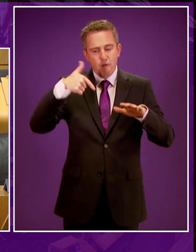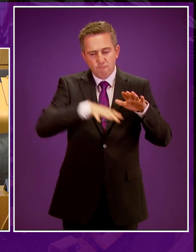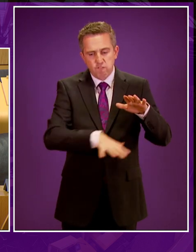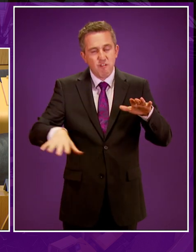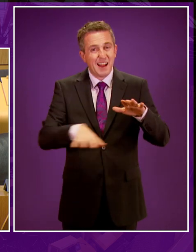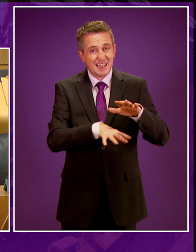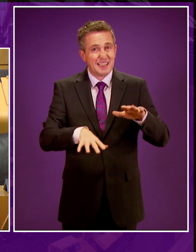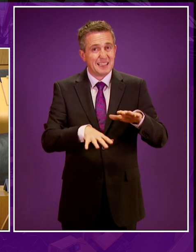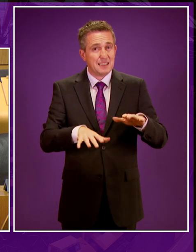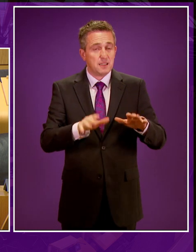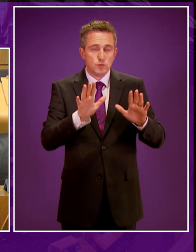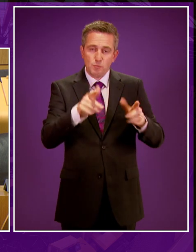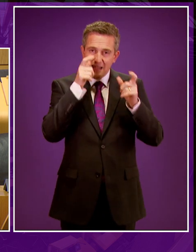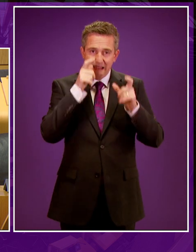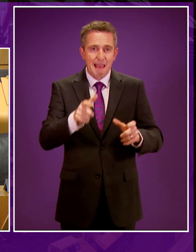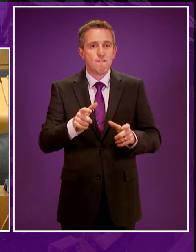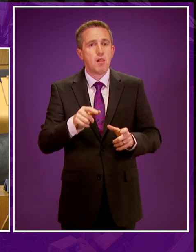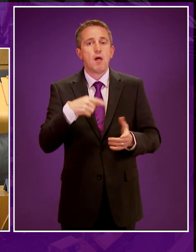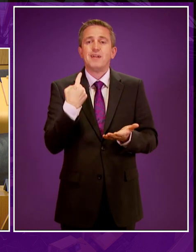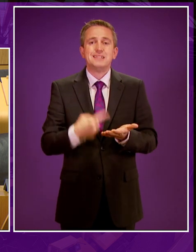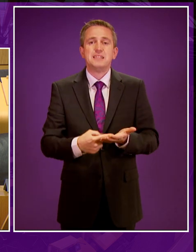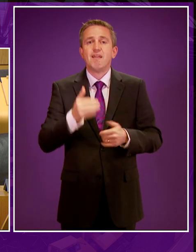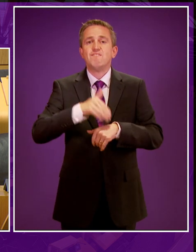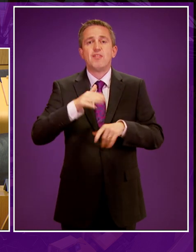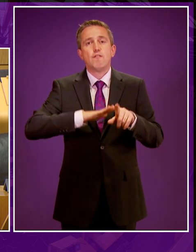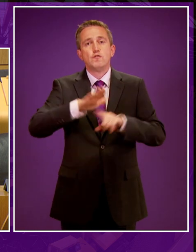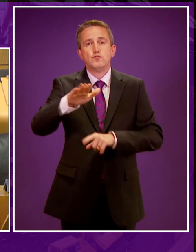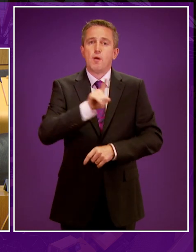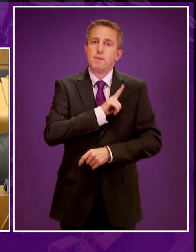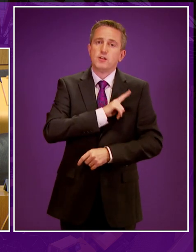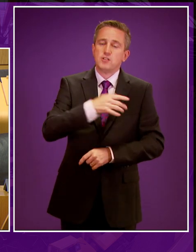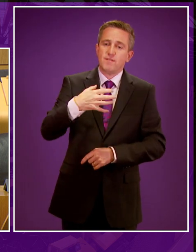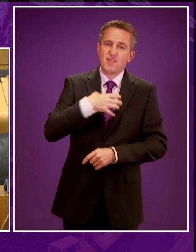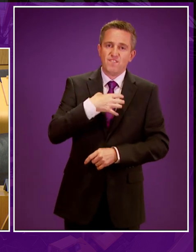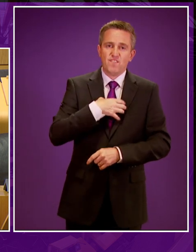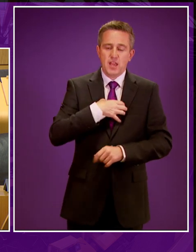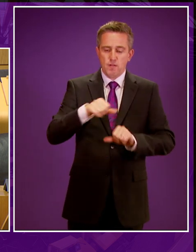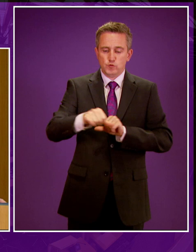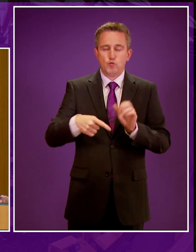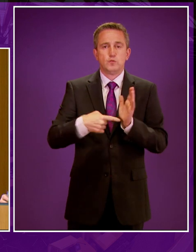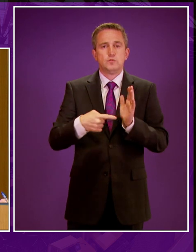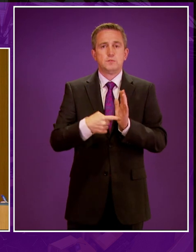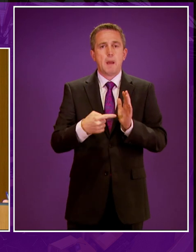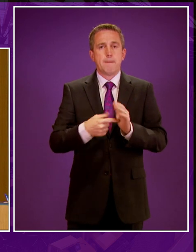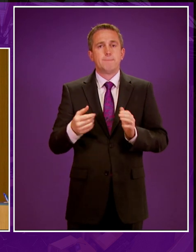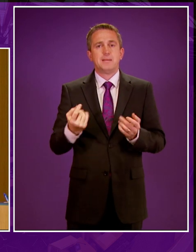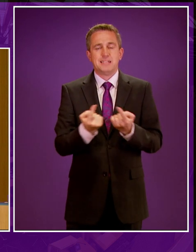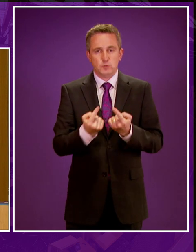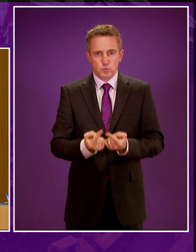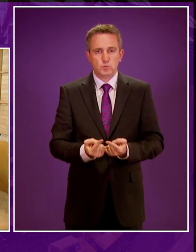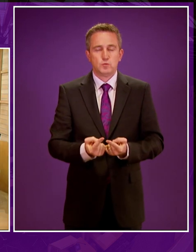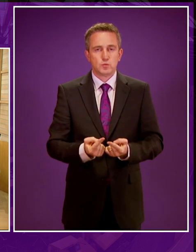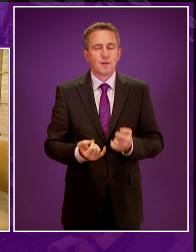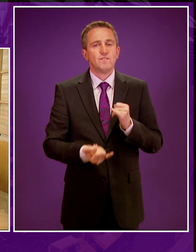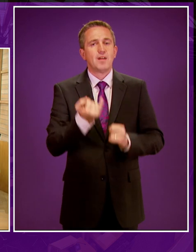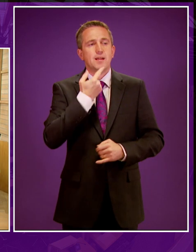wary of taking decisions with long-term implications based on the fear of short-term repercussions. Thank I call Ben McPherson and then move to